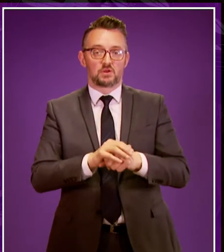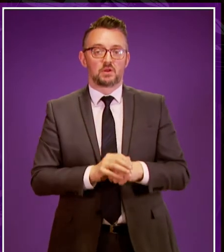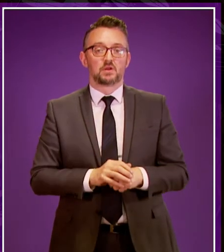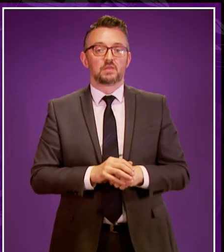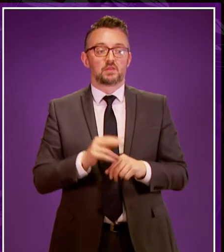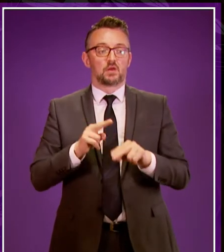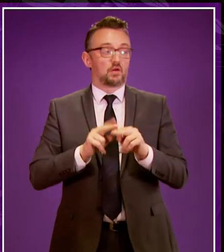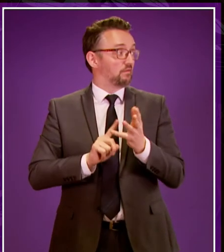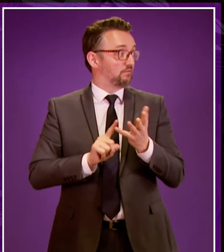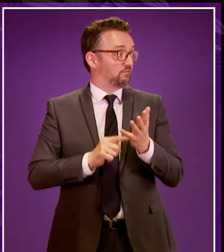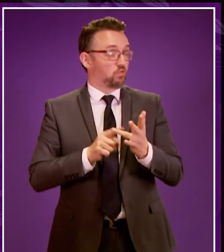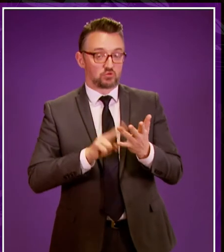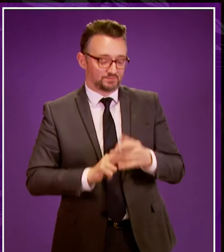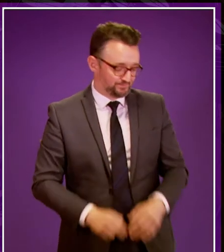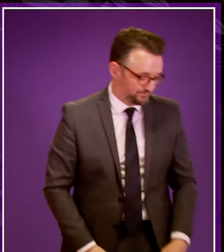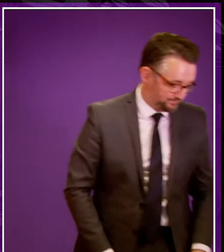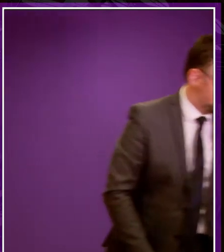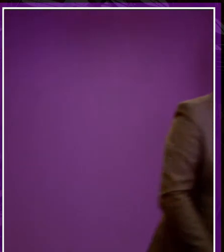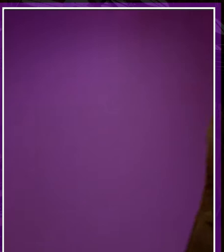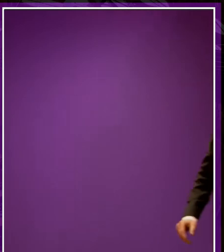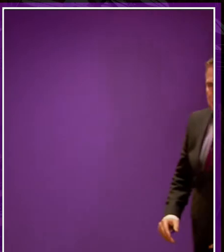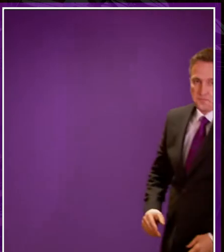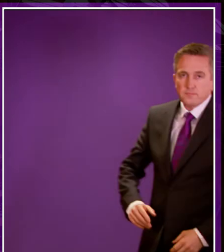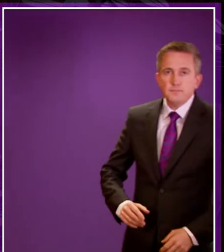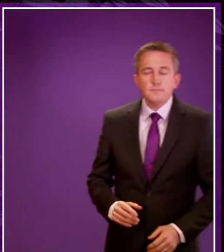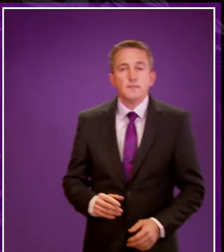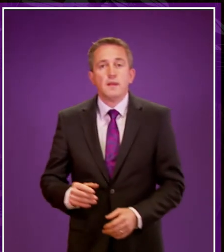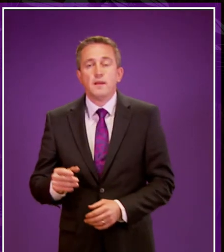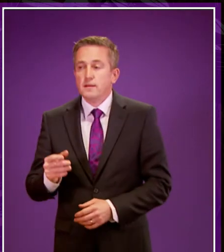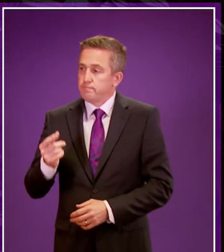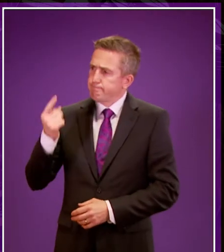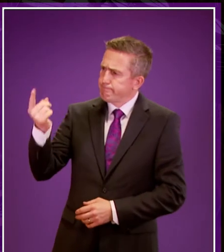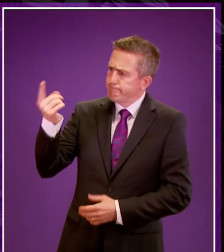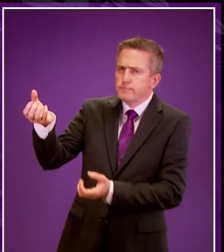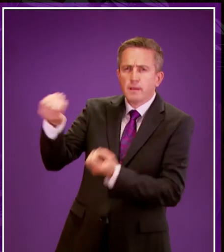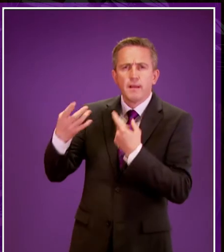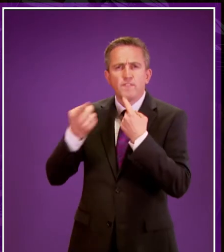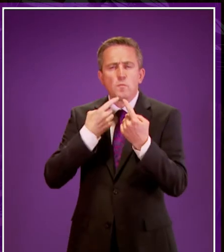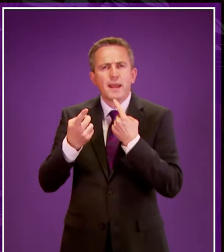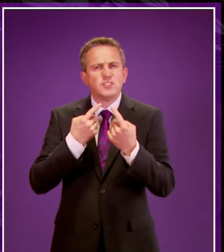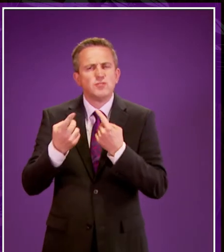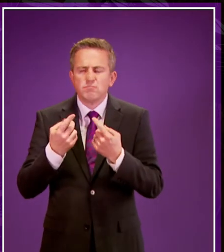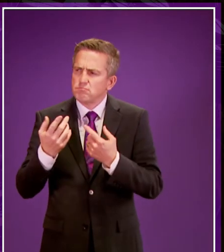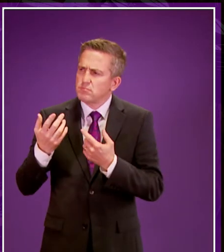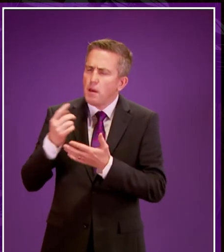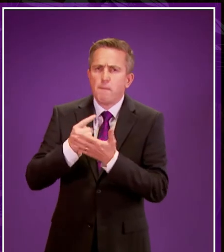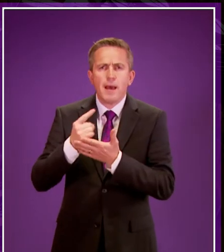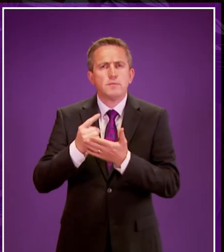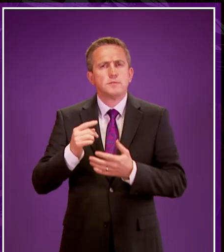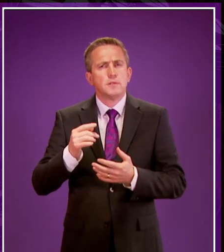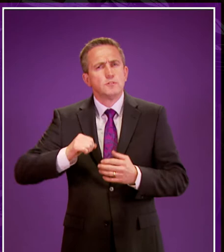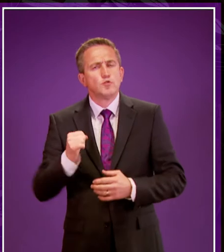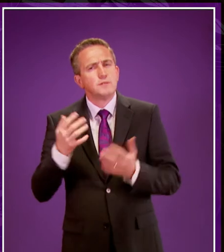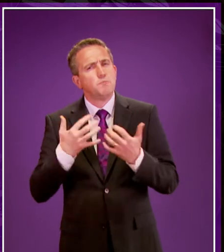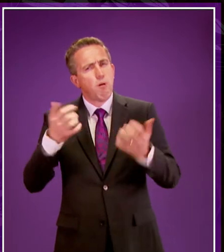Fulton McGrath Can the Cabinet Secretary provide any detail on how much confidence the Scottish public across